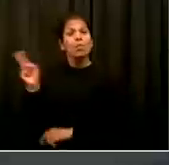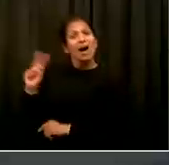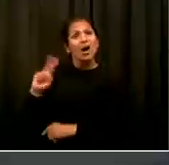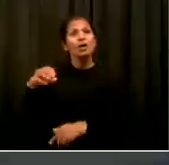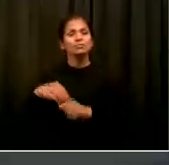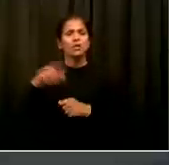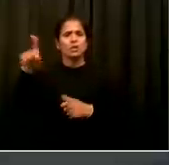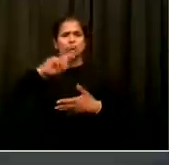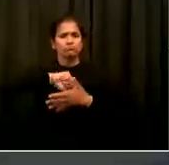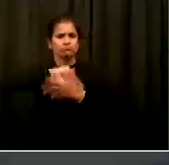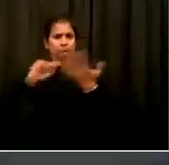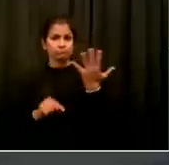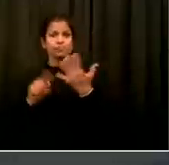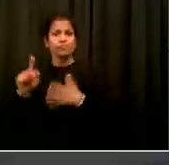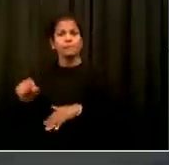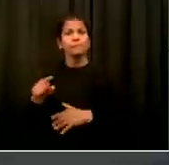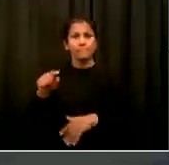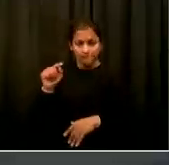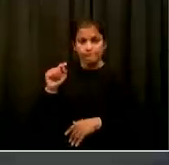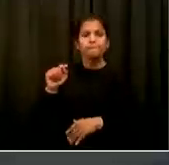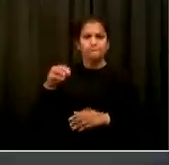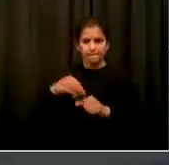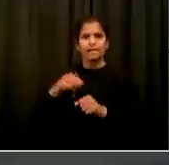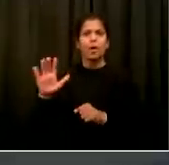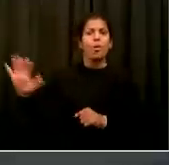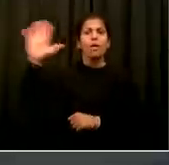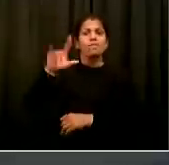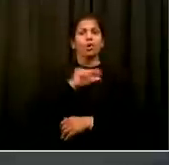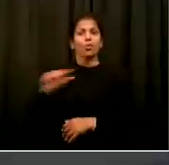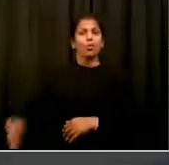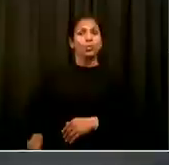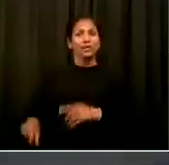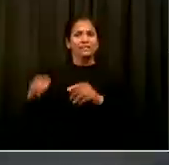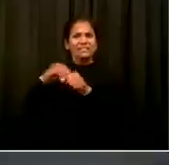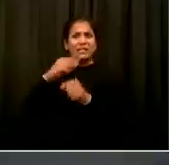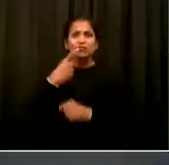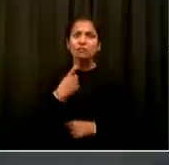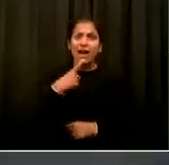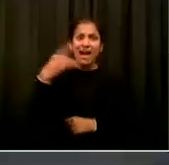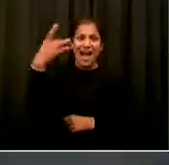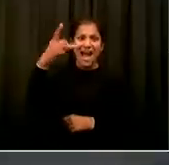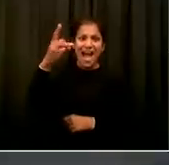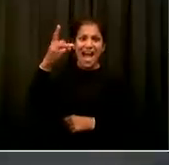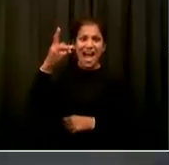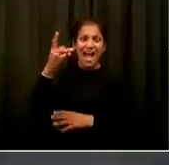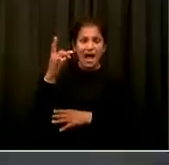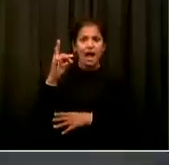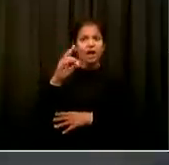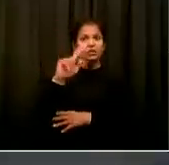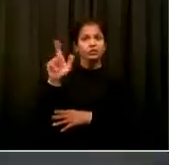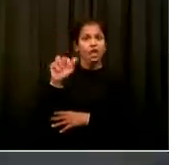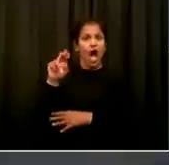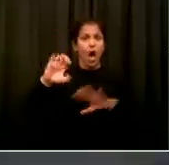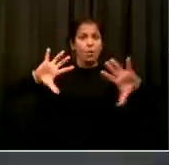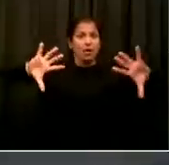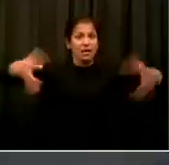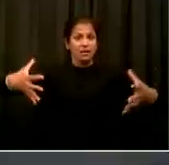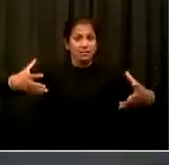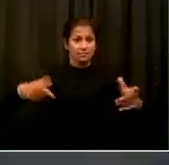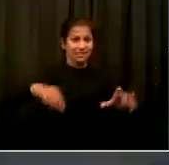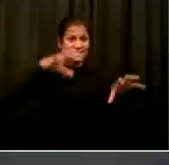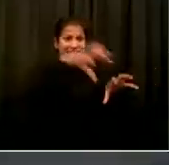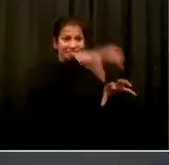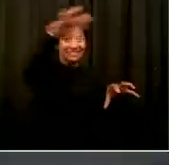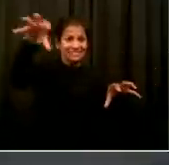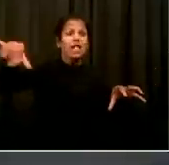self-swabbed stations where you can come, get a kit, actually perform the test on yourself, hand the kit back, you're done in a matter of minutes. And we've built those